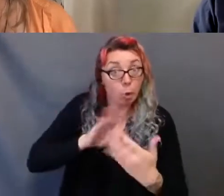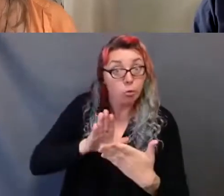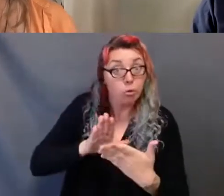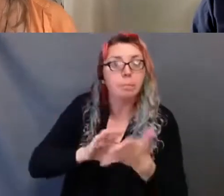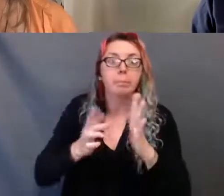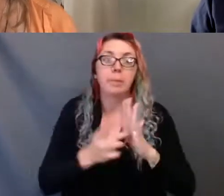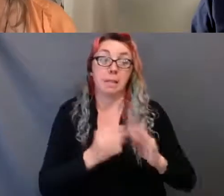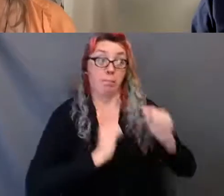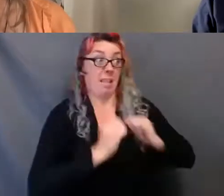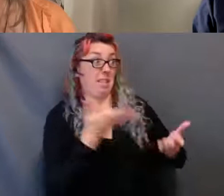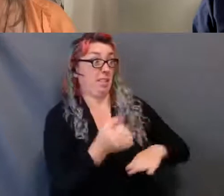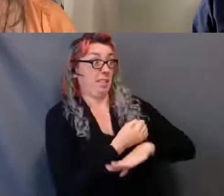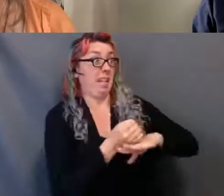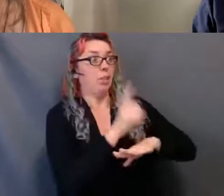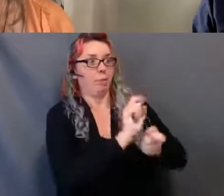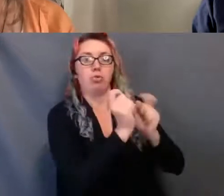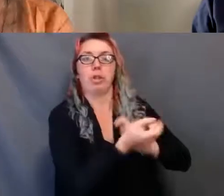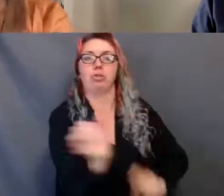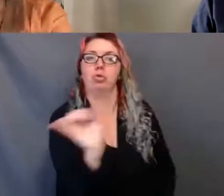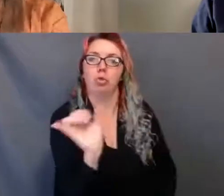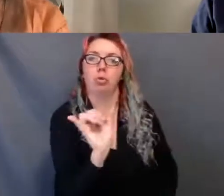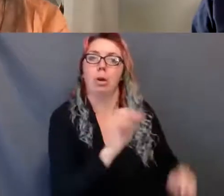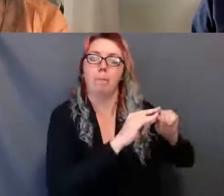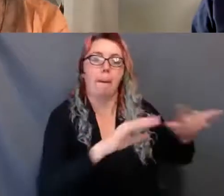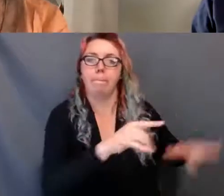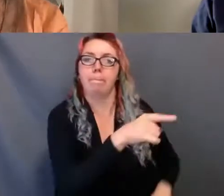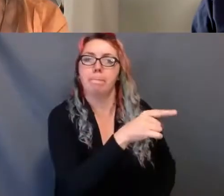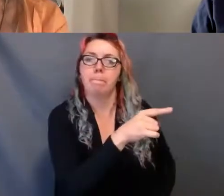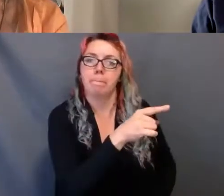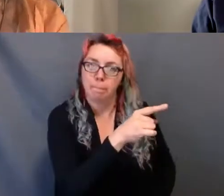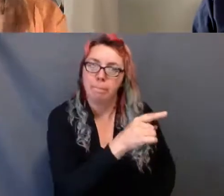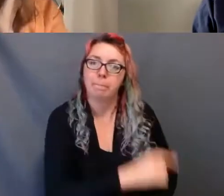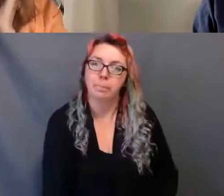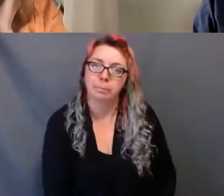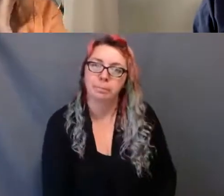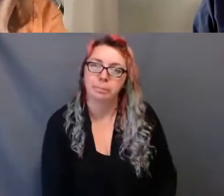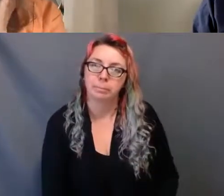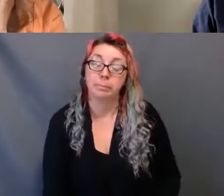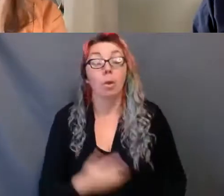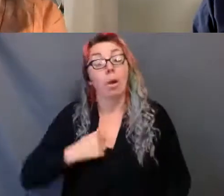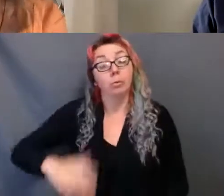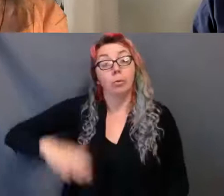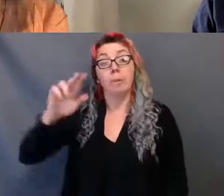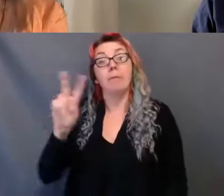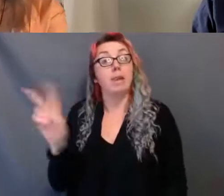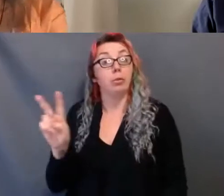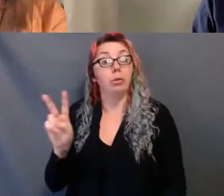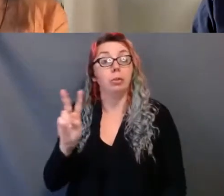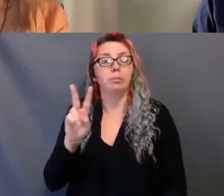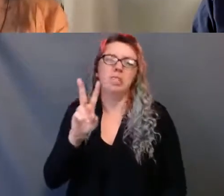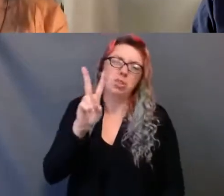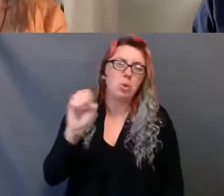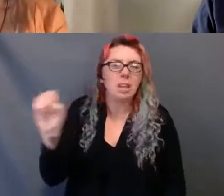Perhaps it's my artistic upbringing, coming of age as an artist in Vancouver in the 2000s, and a lack of spaces for emerging companies